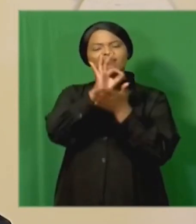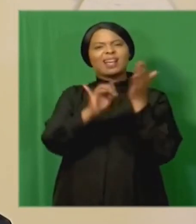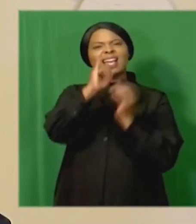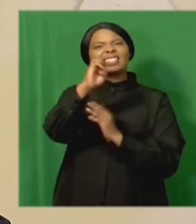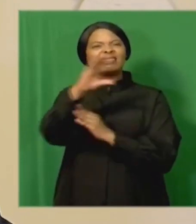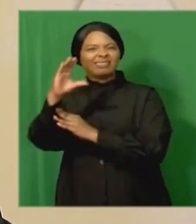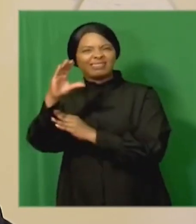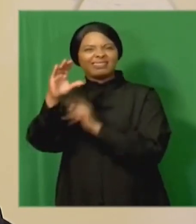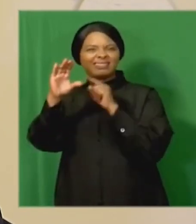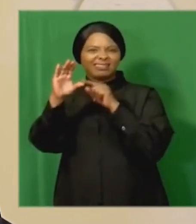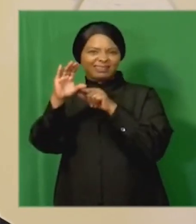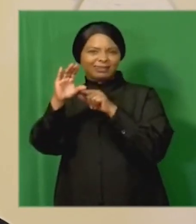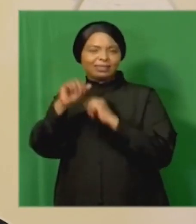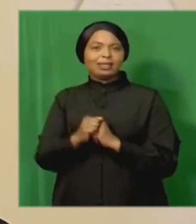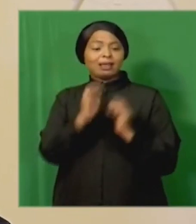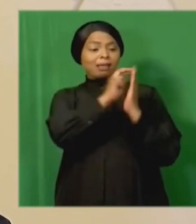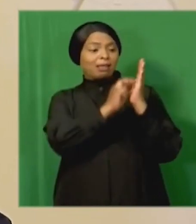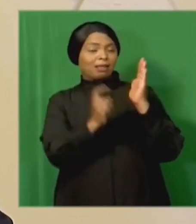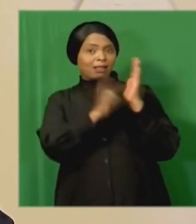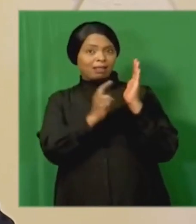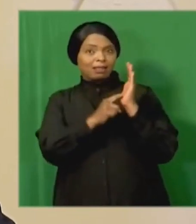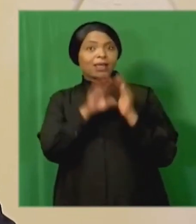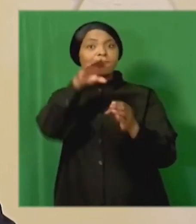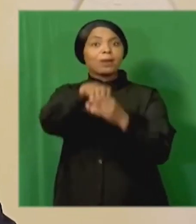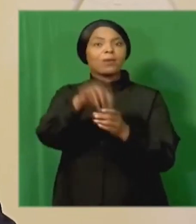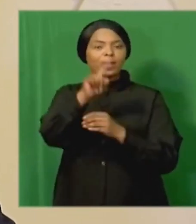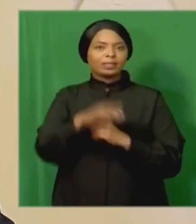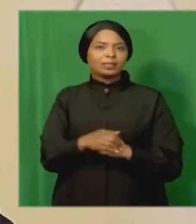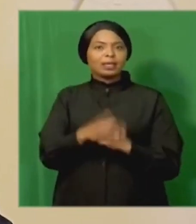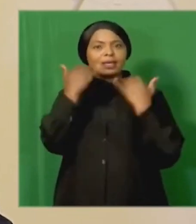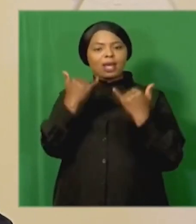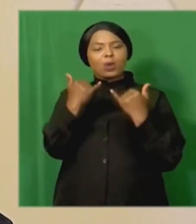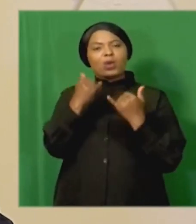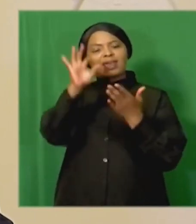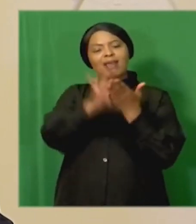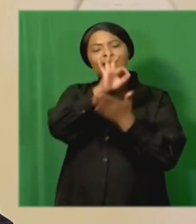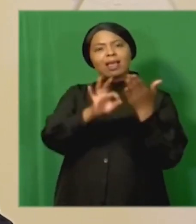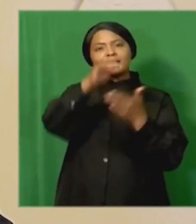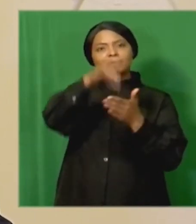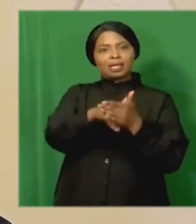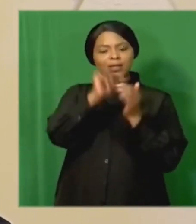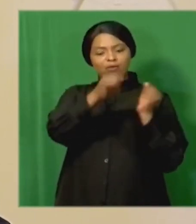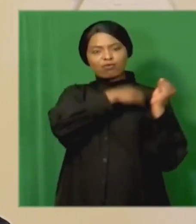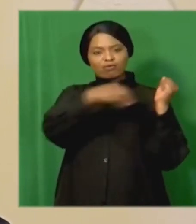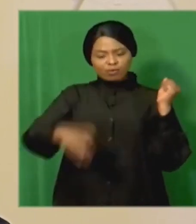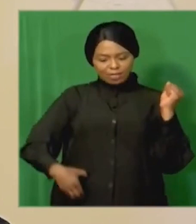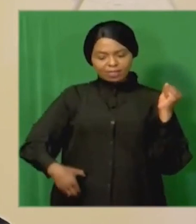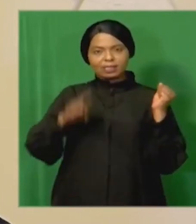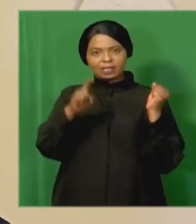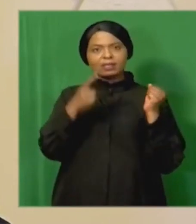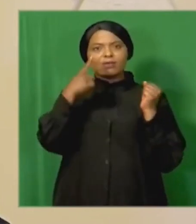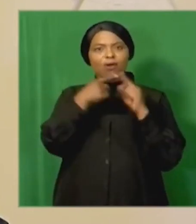these reforms include the direct election of the president by the